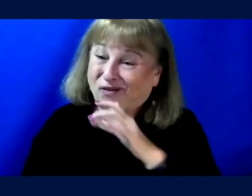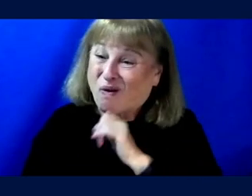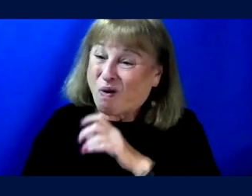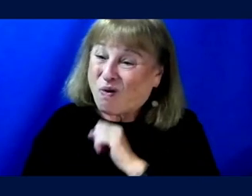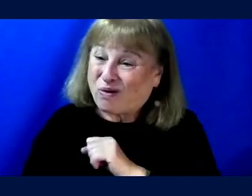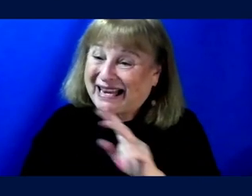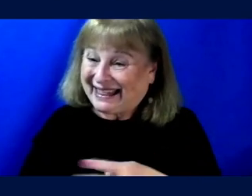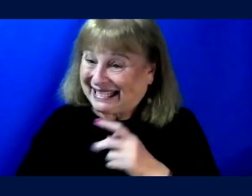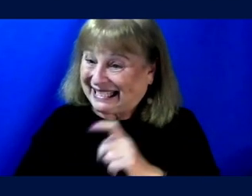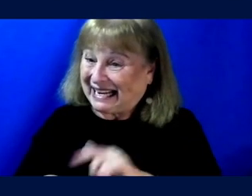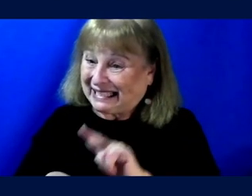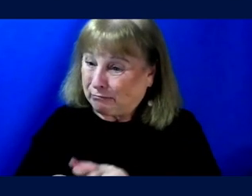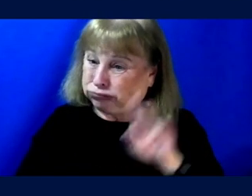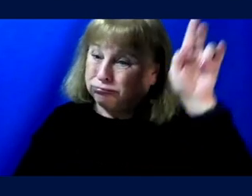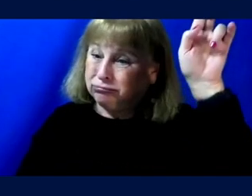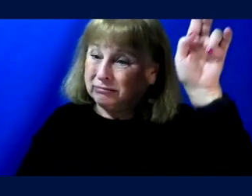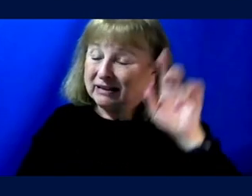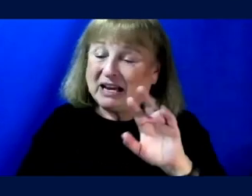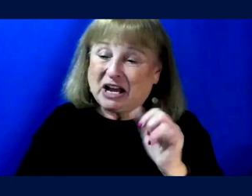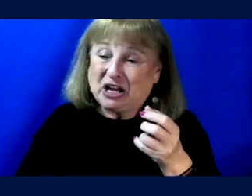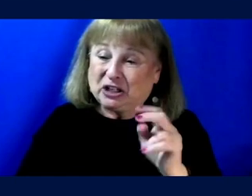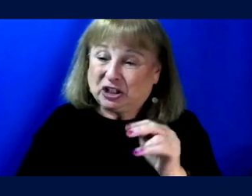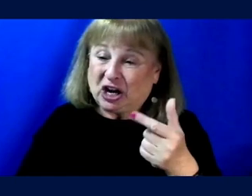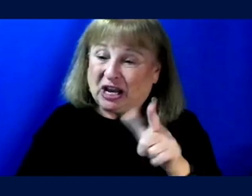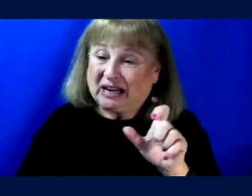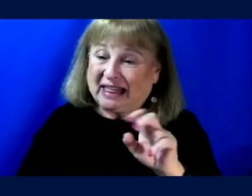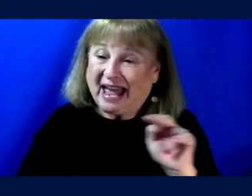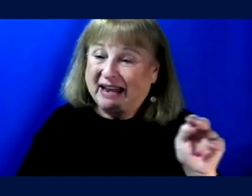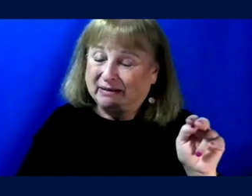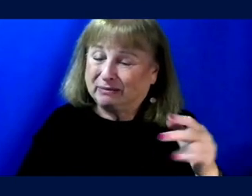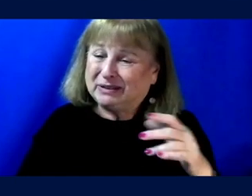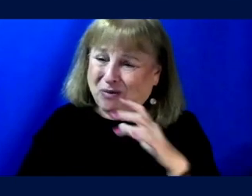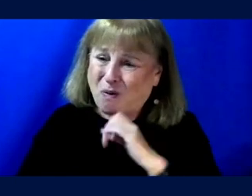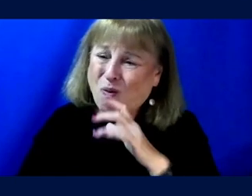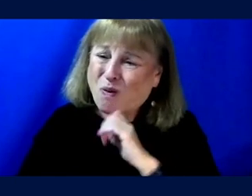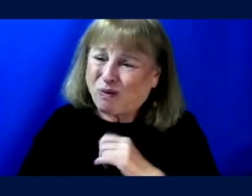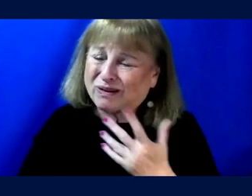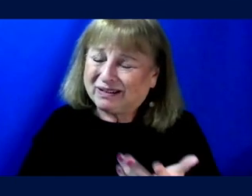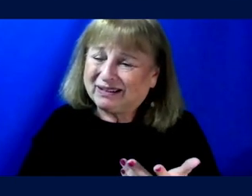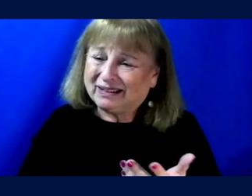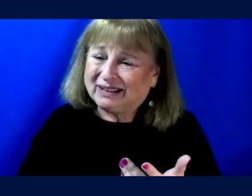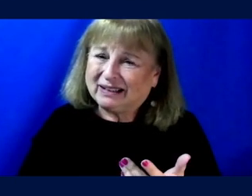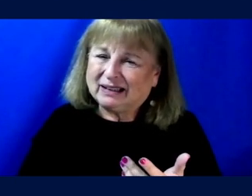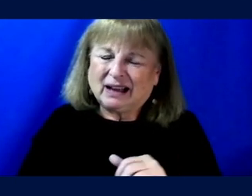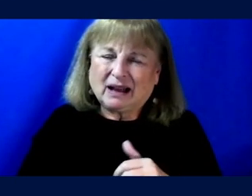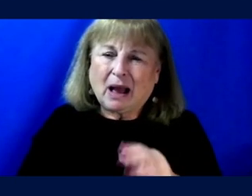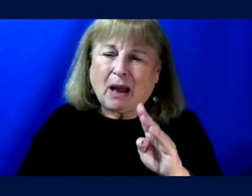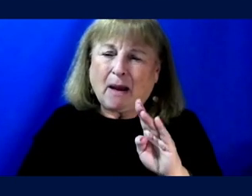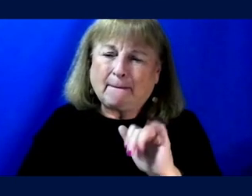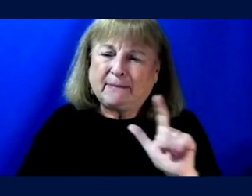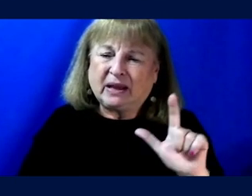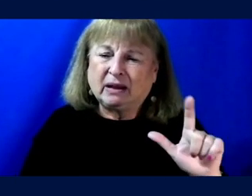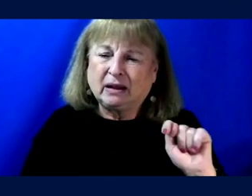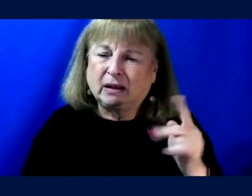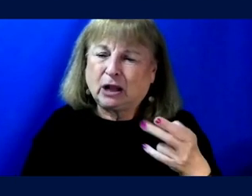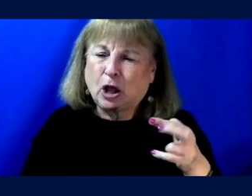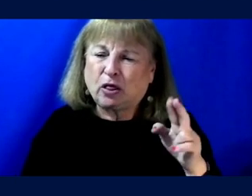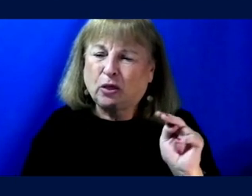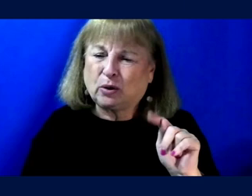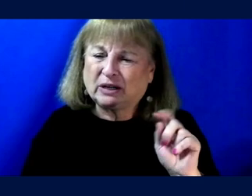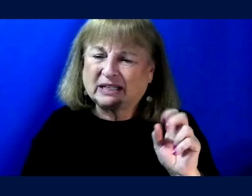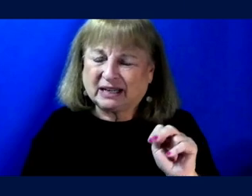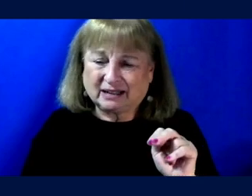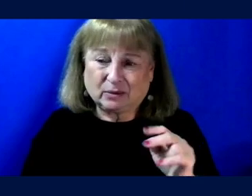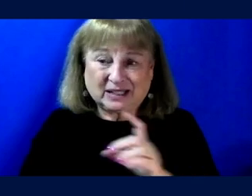you know, the second time that he flew. Uh, there are some other cases I forget. Uh, Bill Thornton was a, uh,